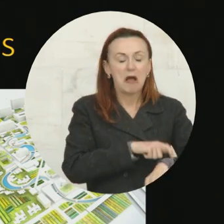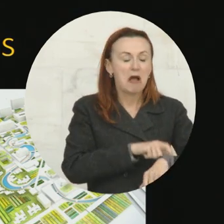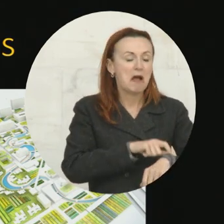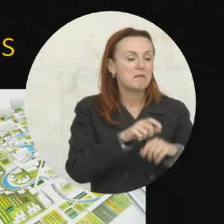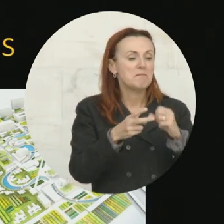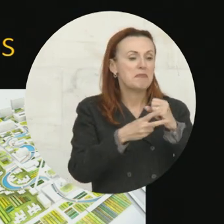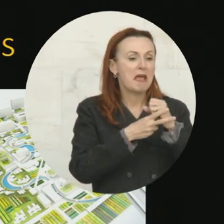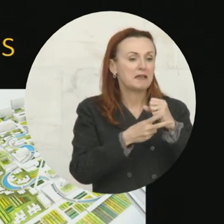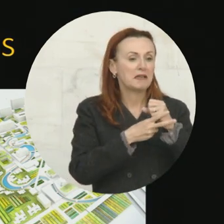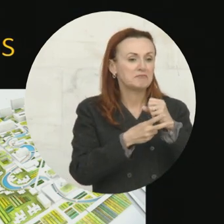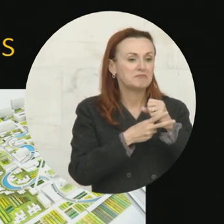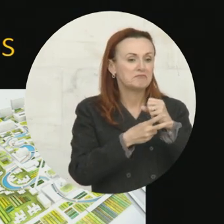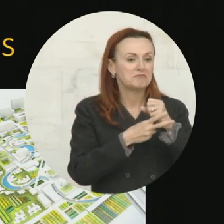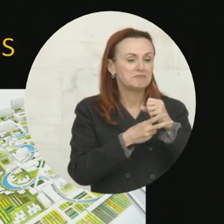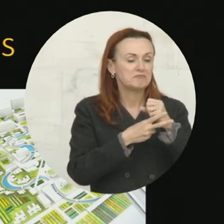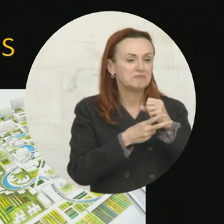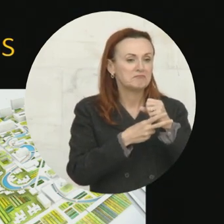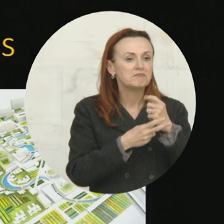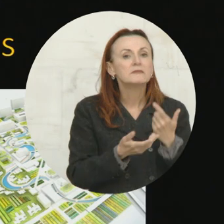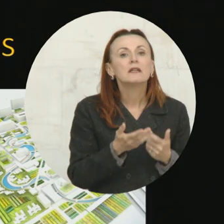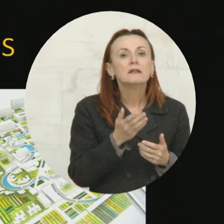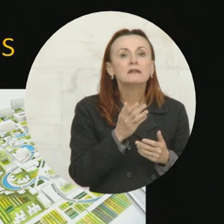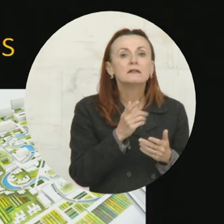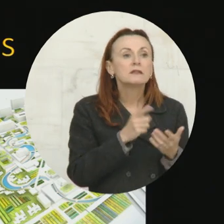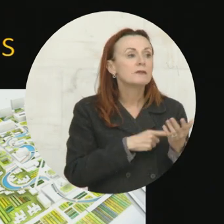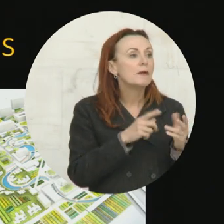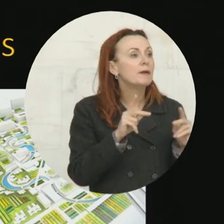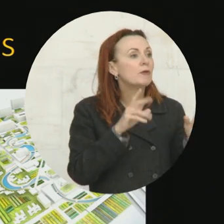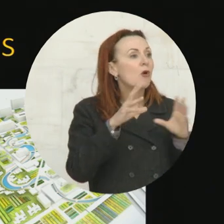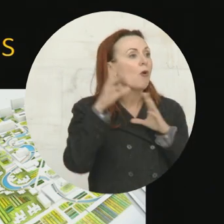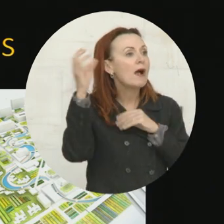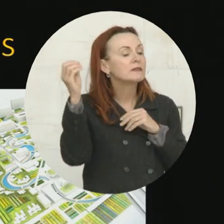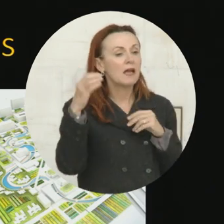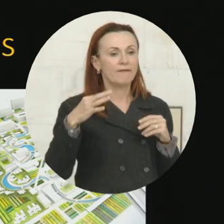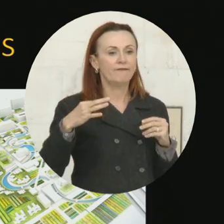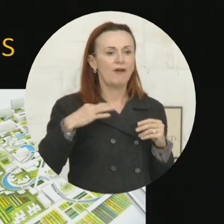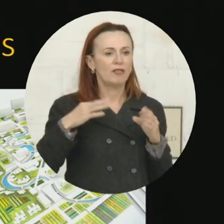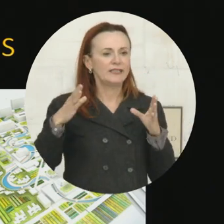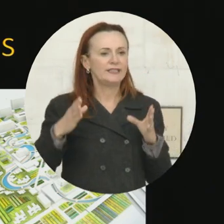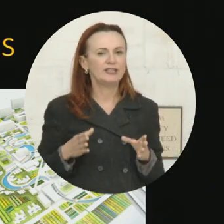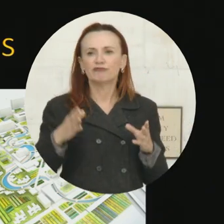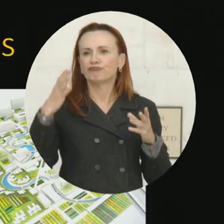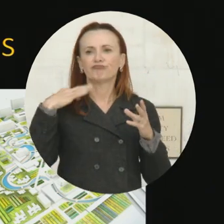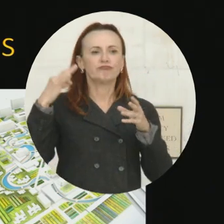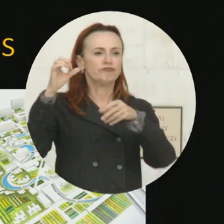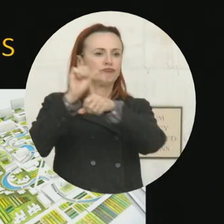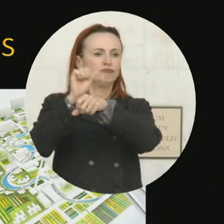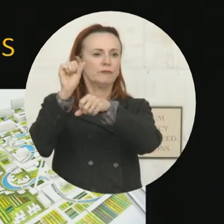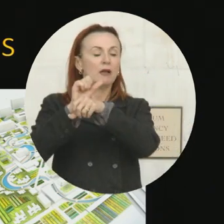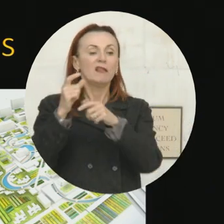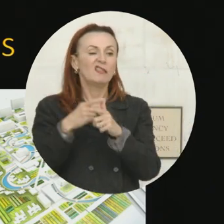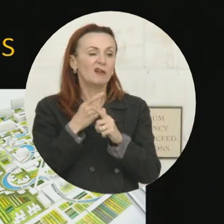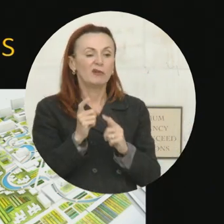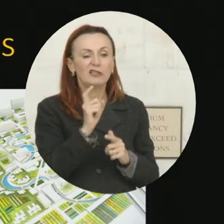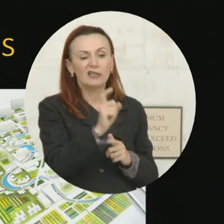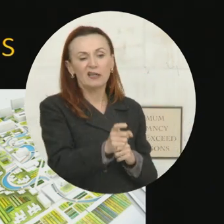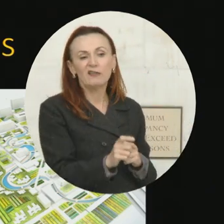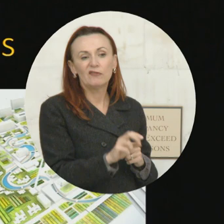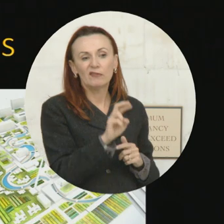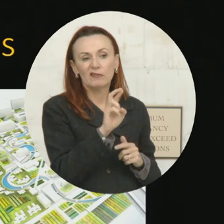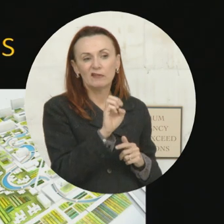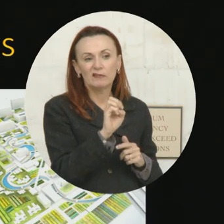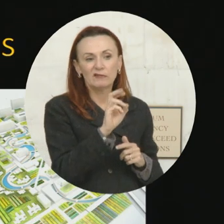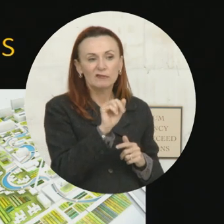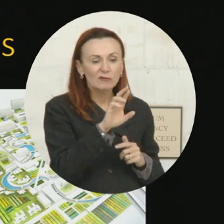individuals who leave their homes and go volunteer. They do so and are given some kind of reward. It could be five Berkeley dollars